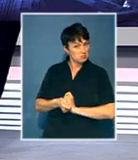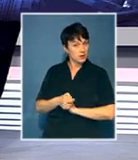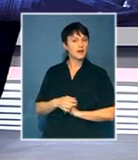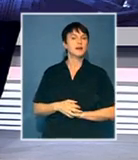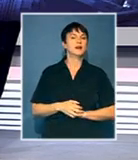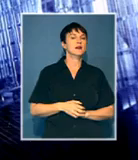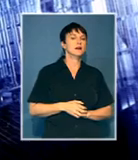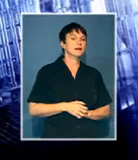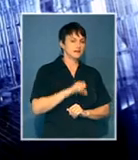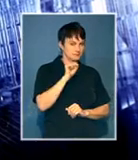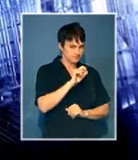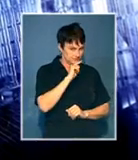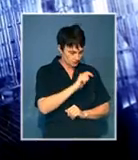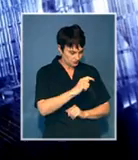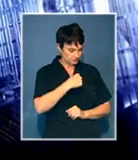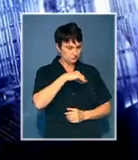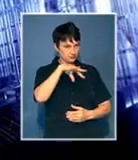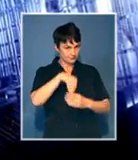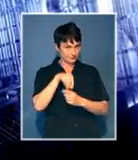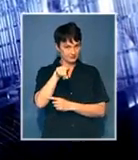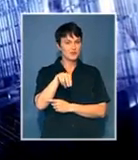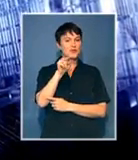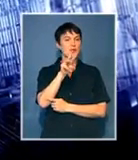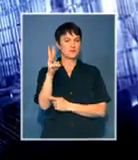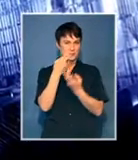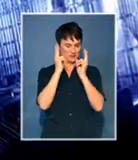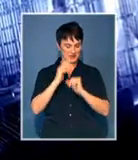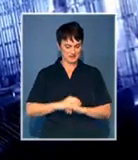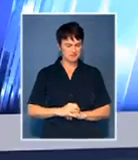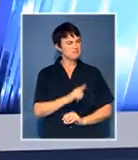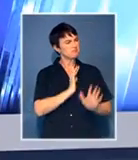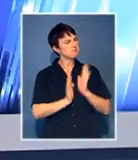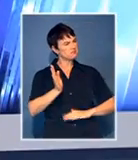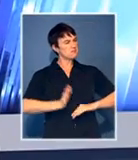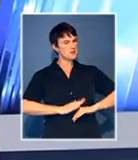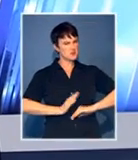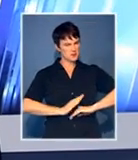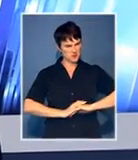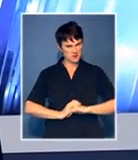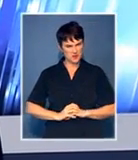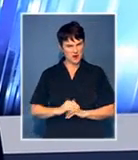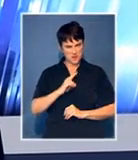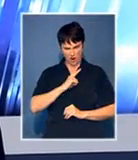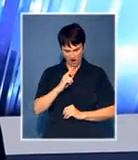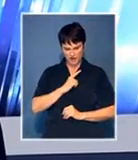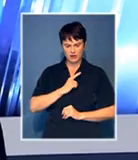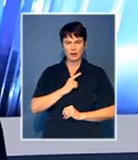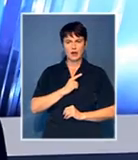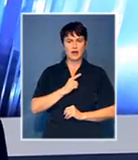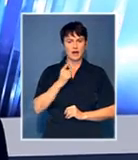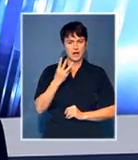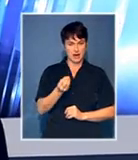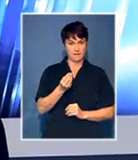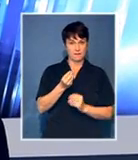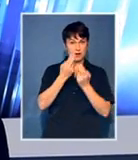right. I'm based at the Northwest University. Tell us a bit more. I see it's a daunting task as far as you being appointed rector of three